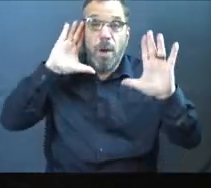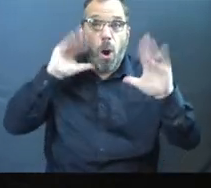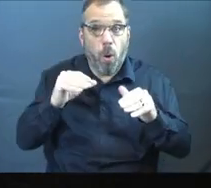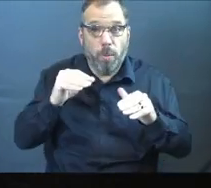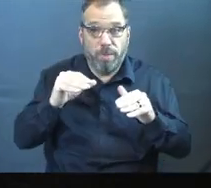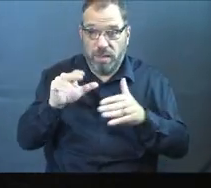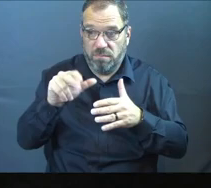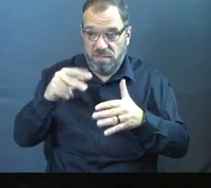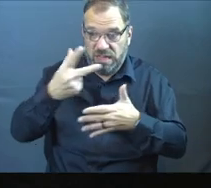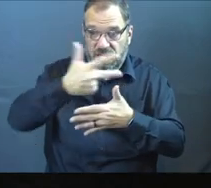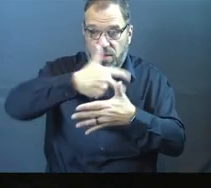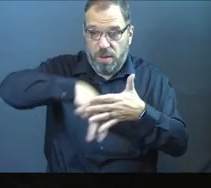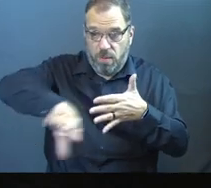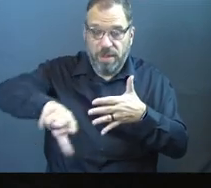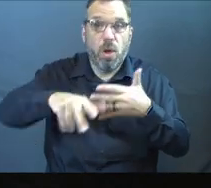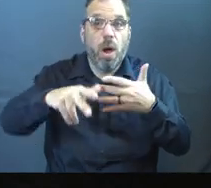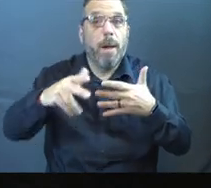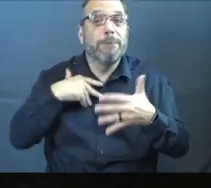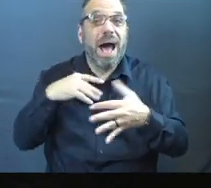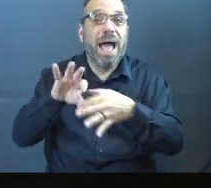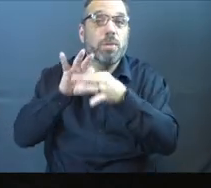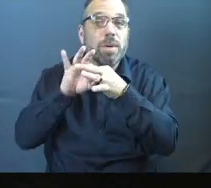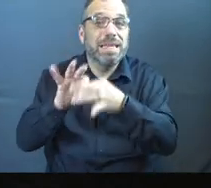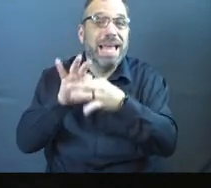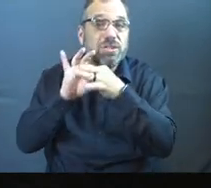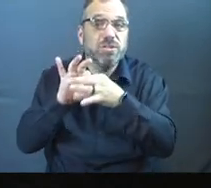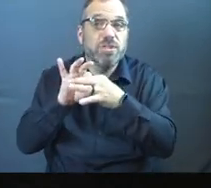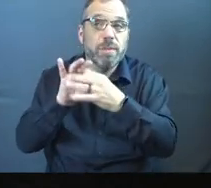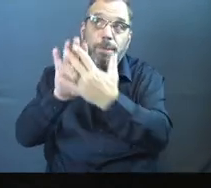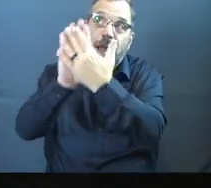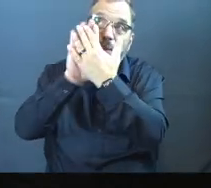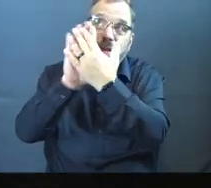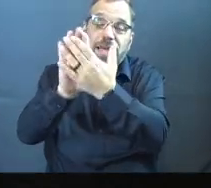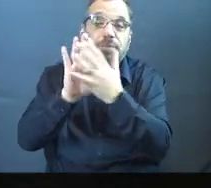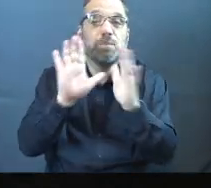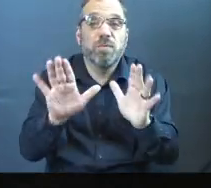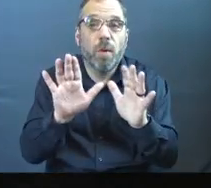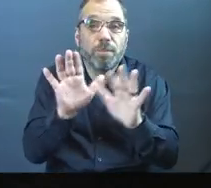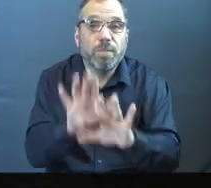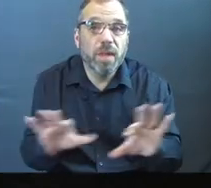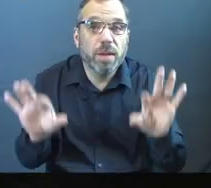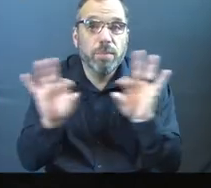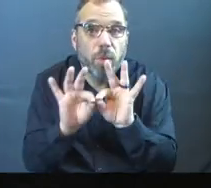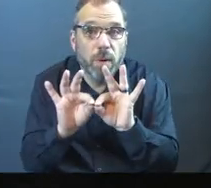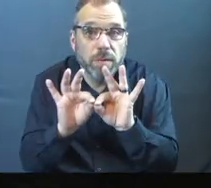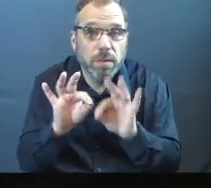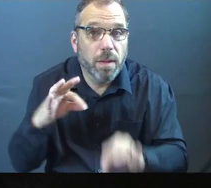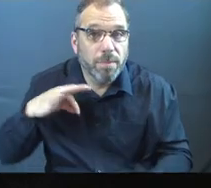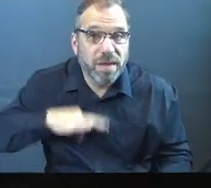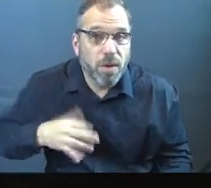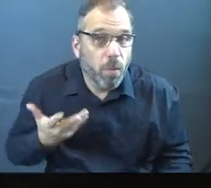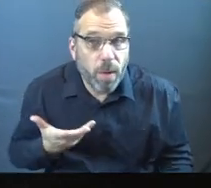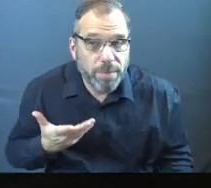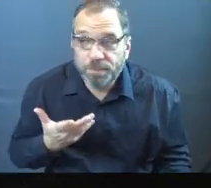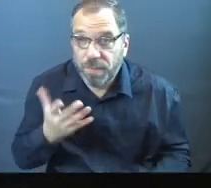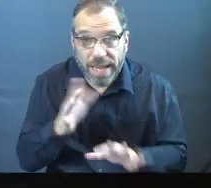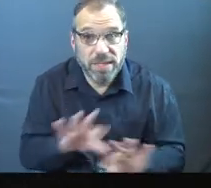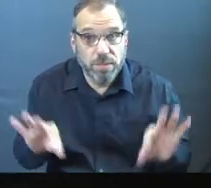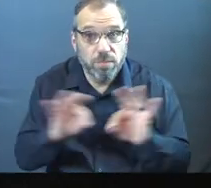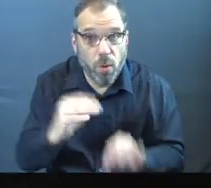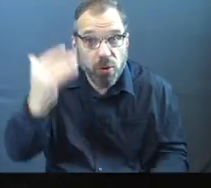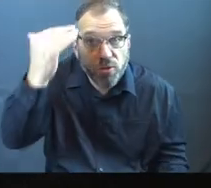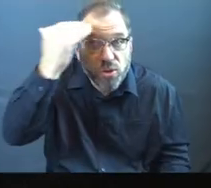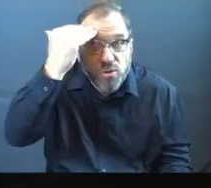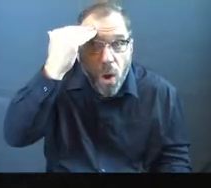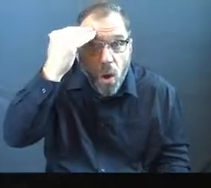to see after the 21 days is this in my relationship with Jesus. So the importance and the benefit I'm trying to get to is it's important for us to